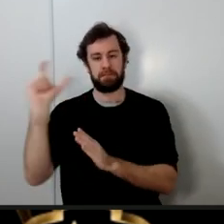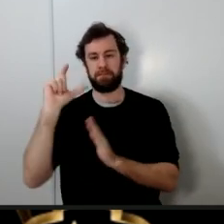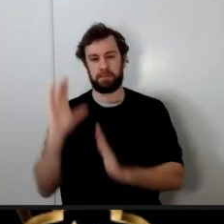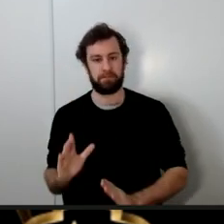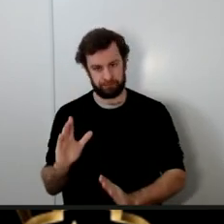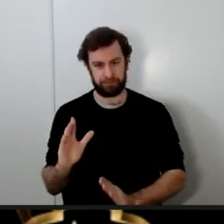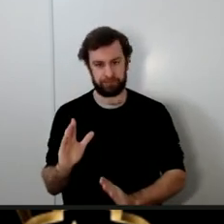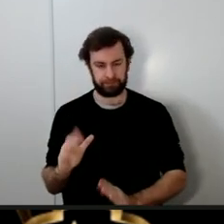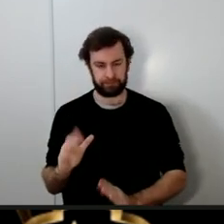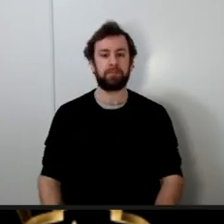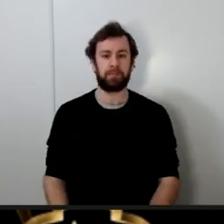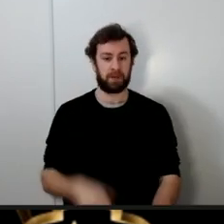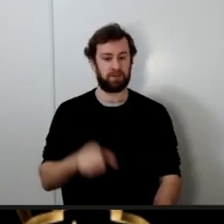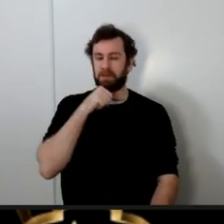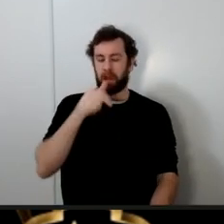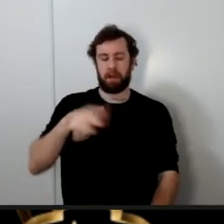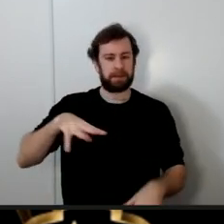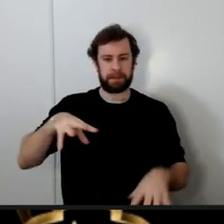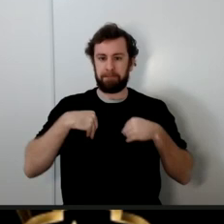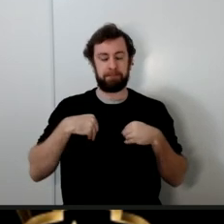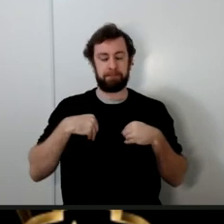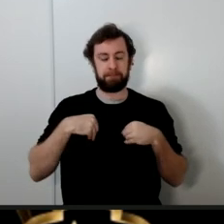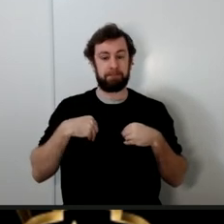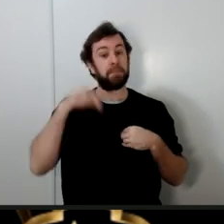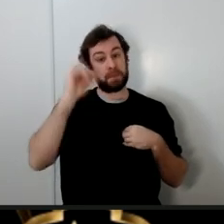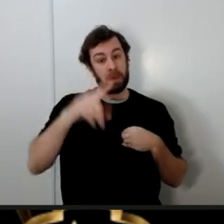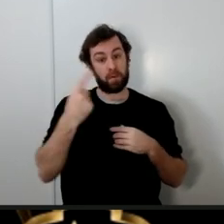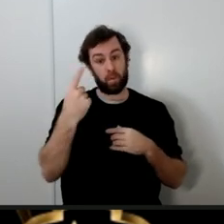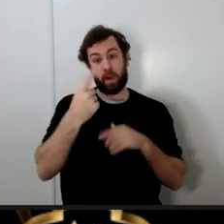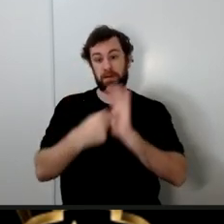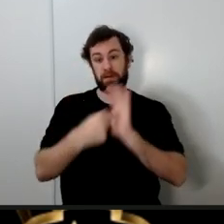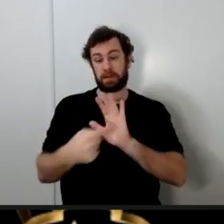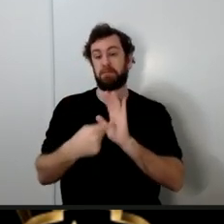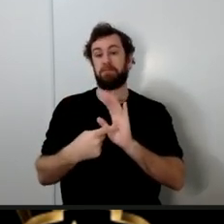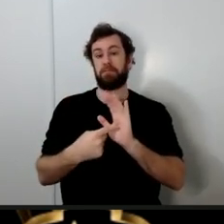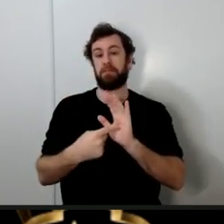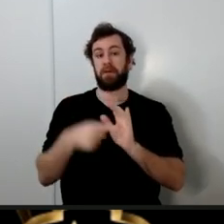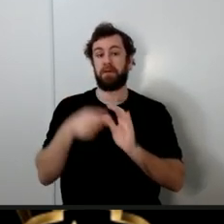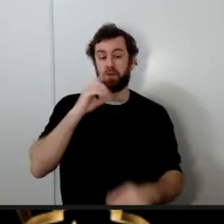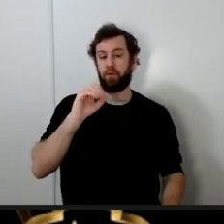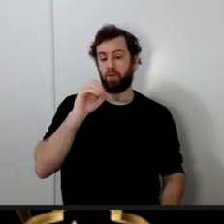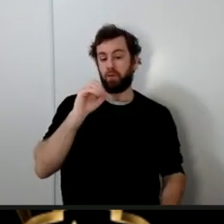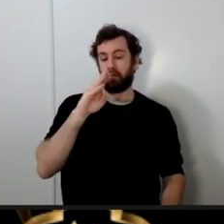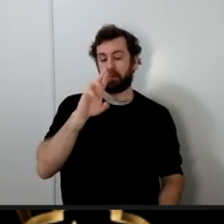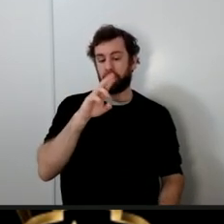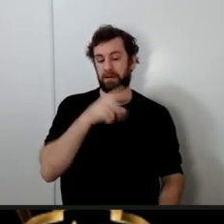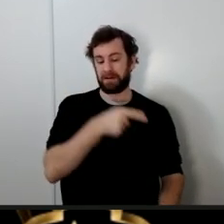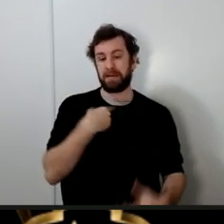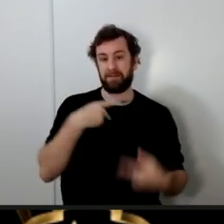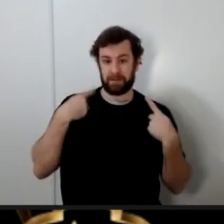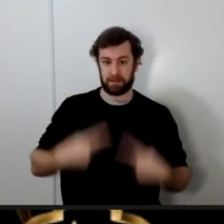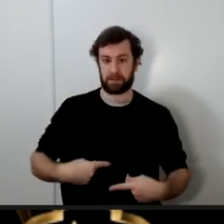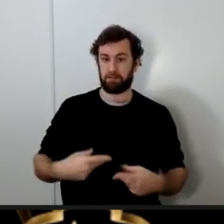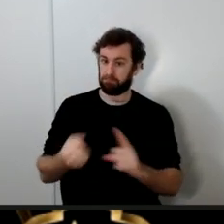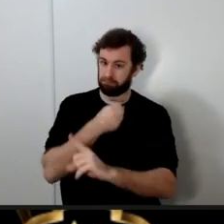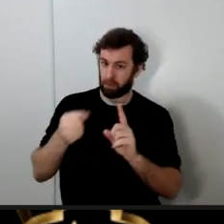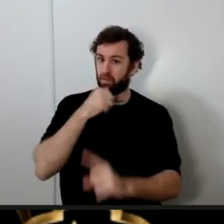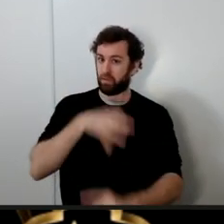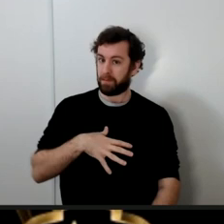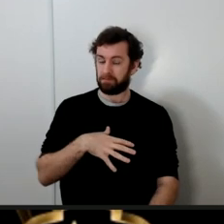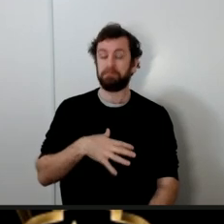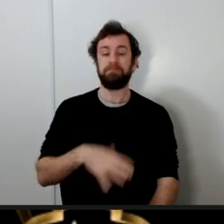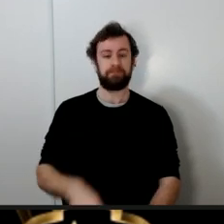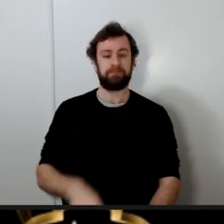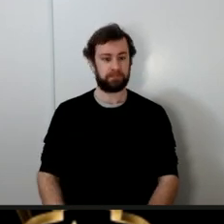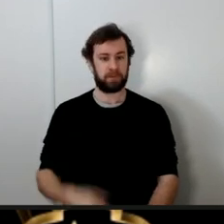so here is one precedent in the life of Umar ibn al-Khattab where he physically assaulted a woman now you could say